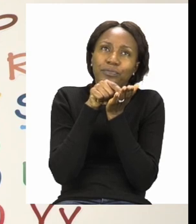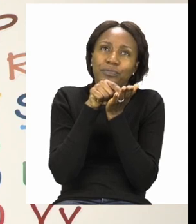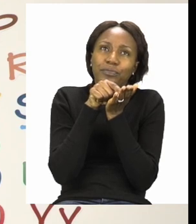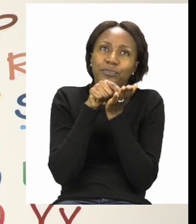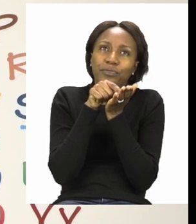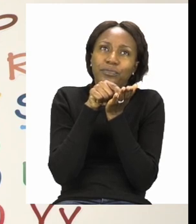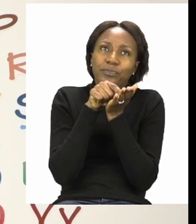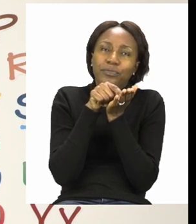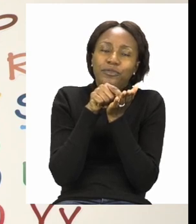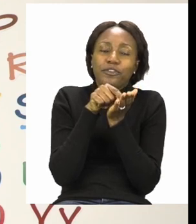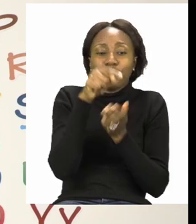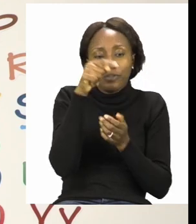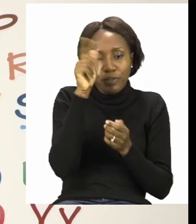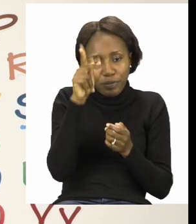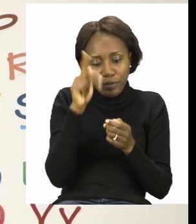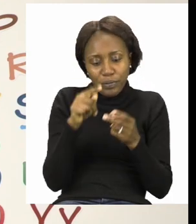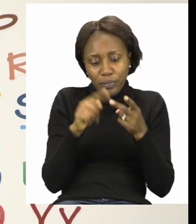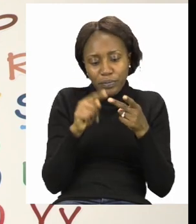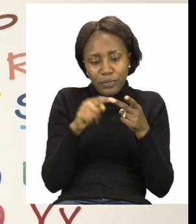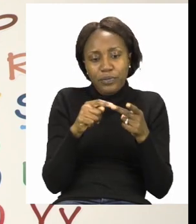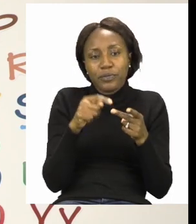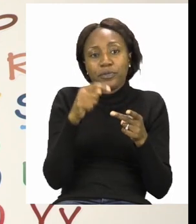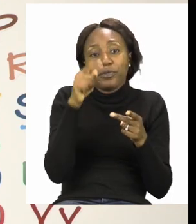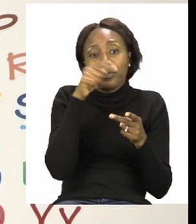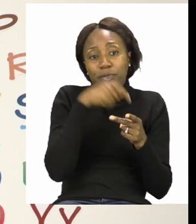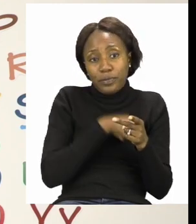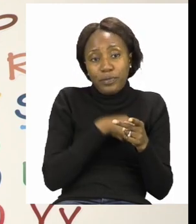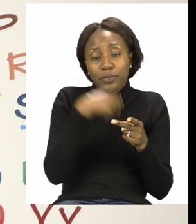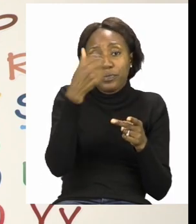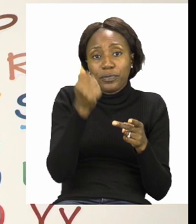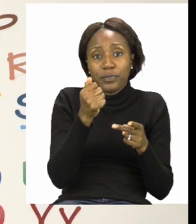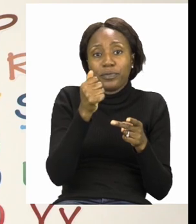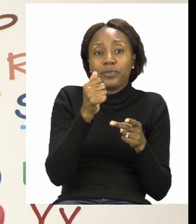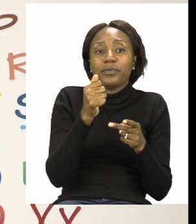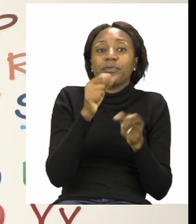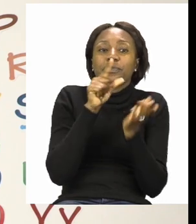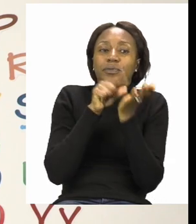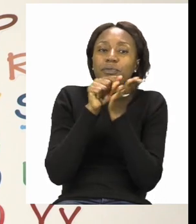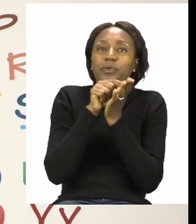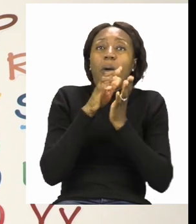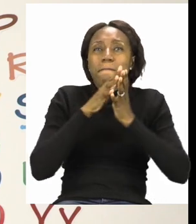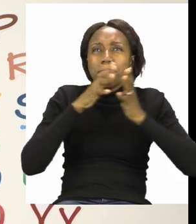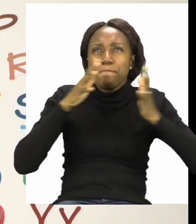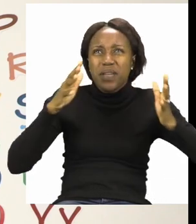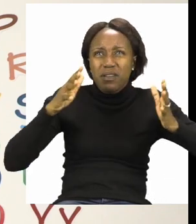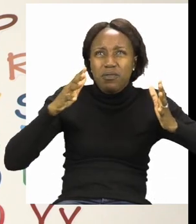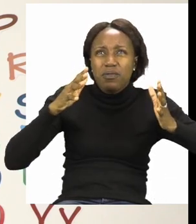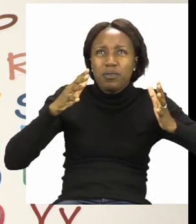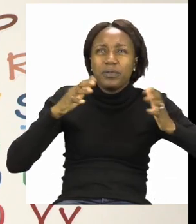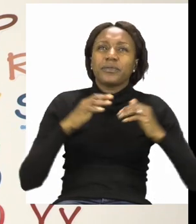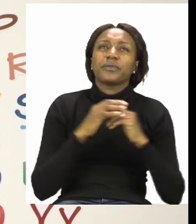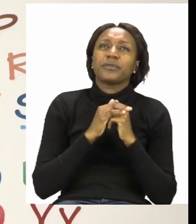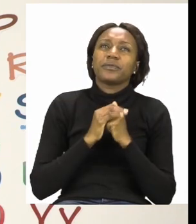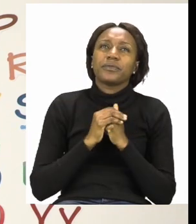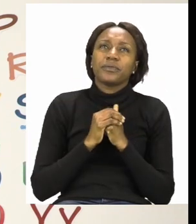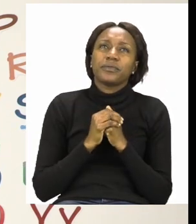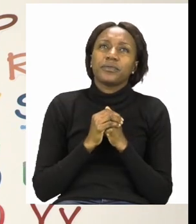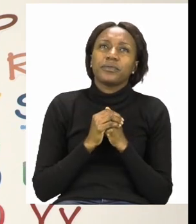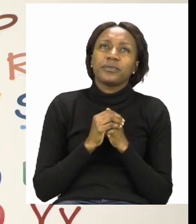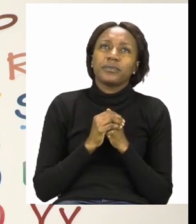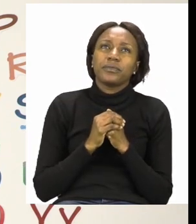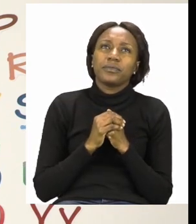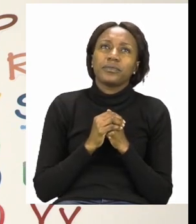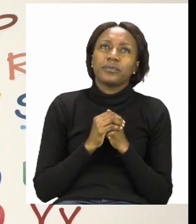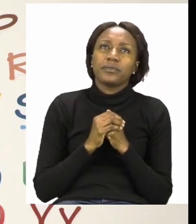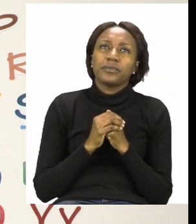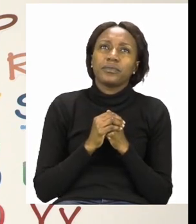she has a turkey. Instead of us having our full stop, we're going